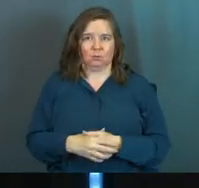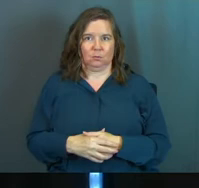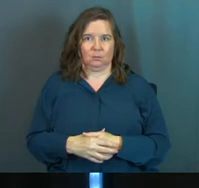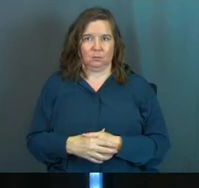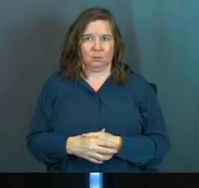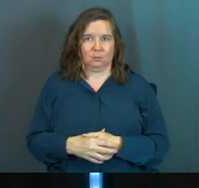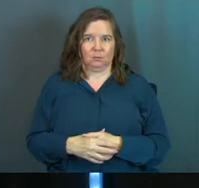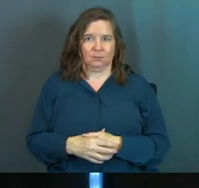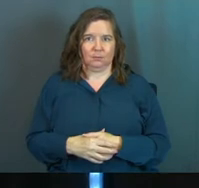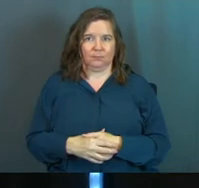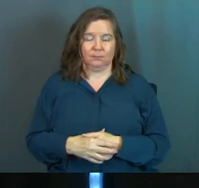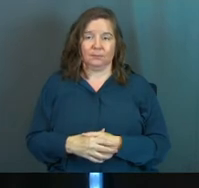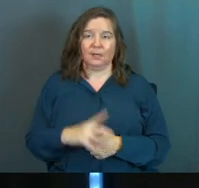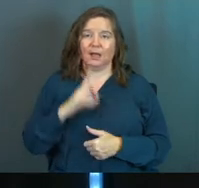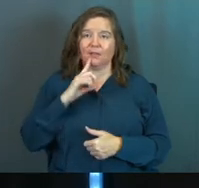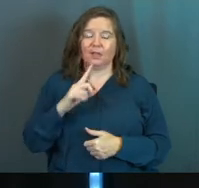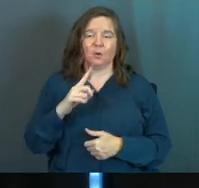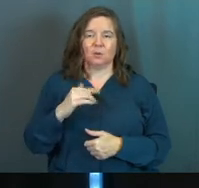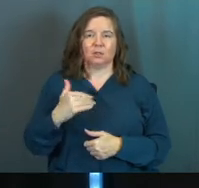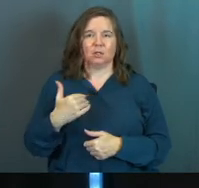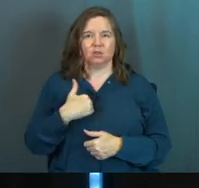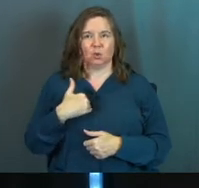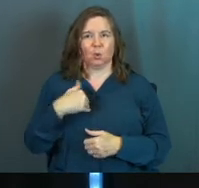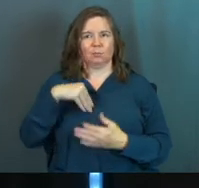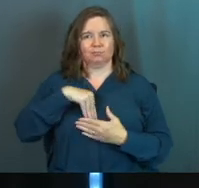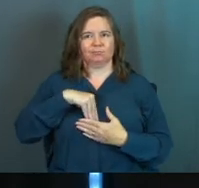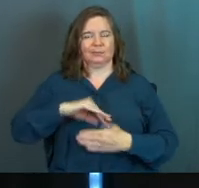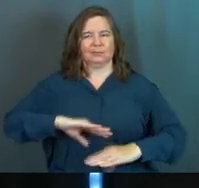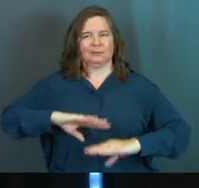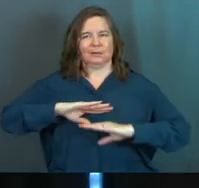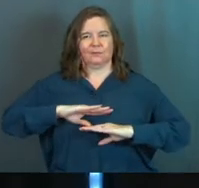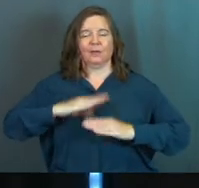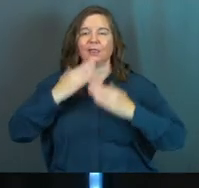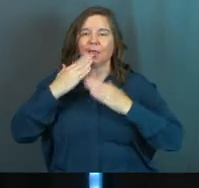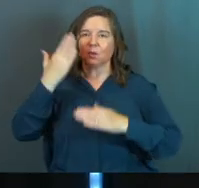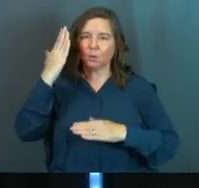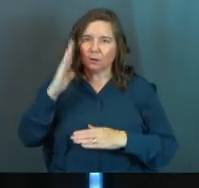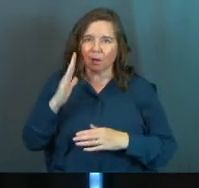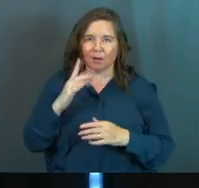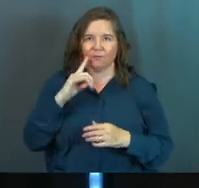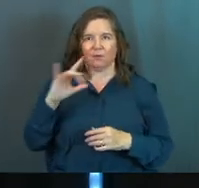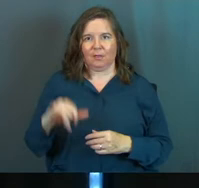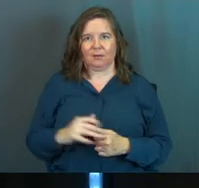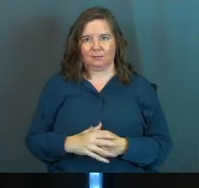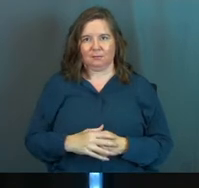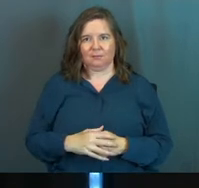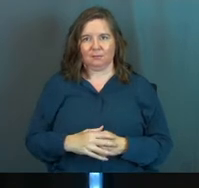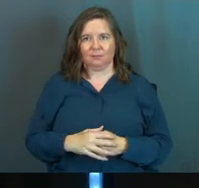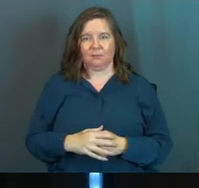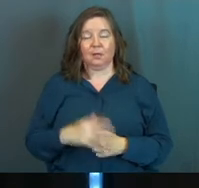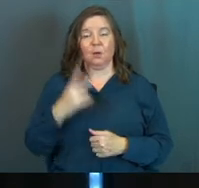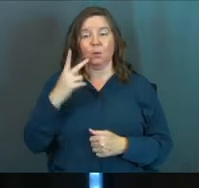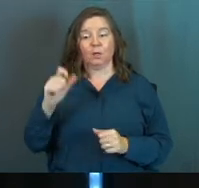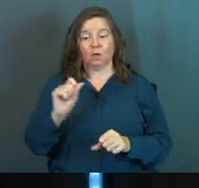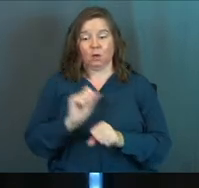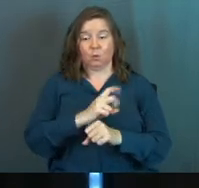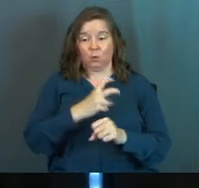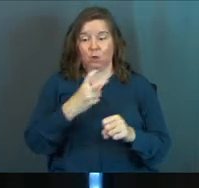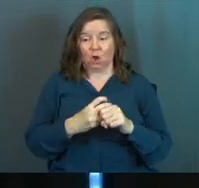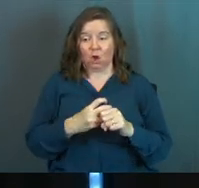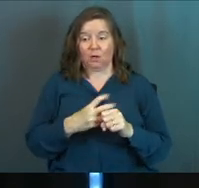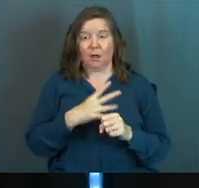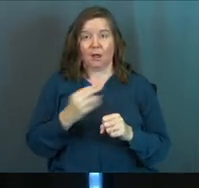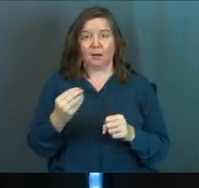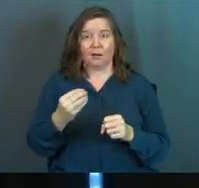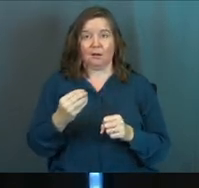and there's just a soul satisfaction that comes from that. Thank you, God, for that. See, we could have worked really